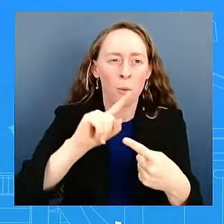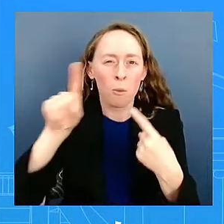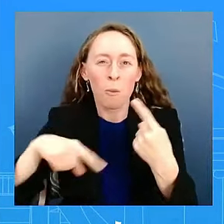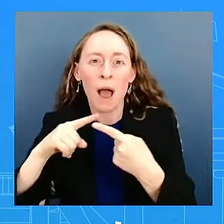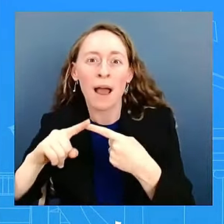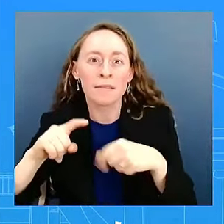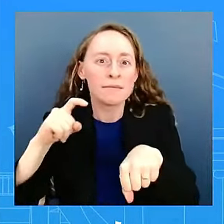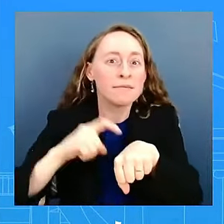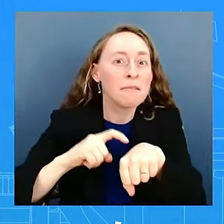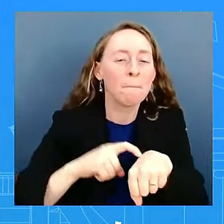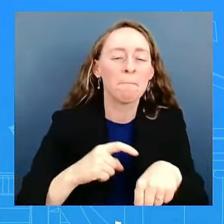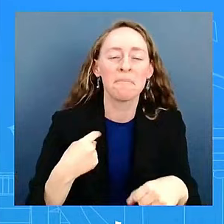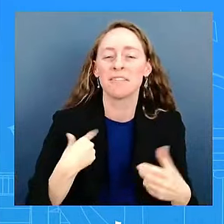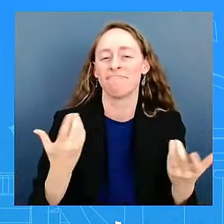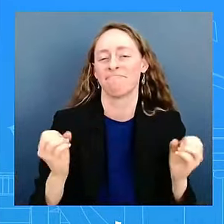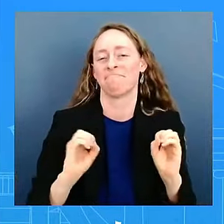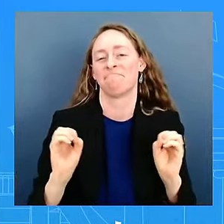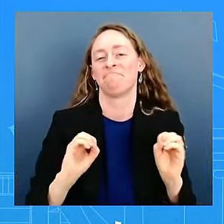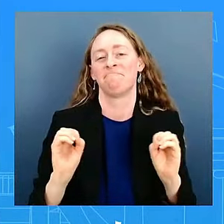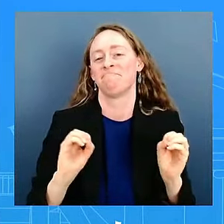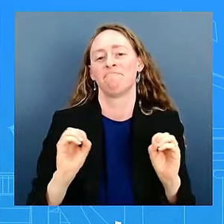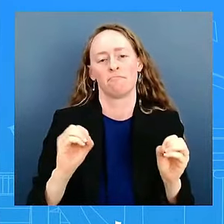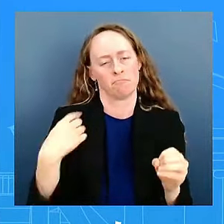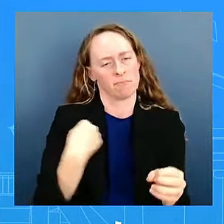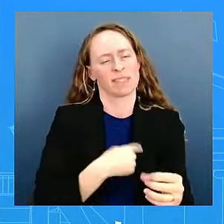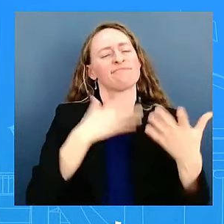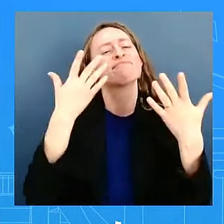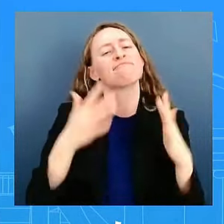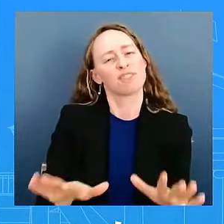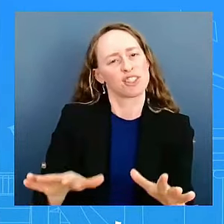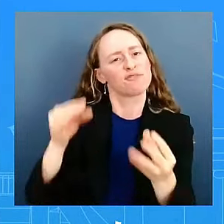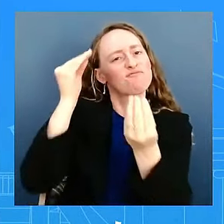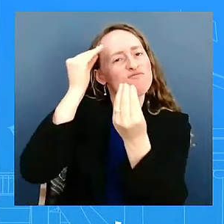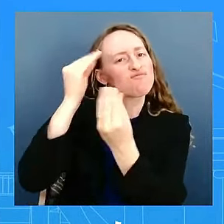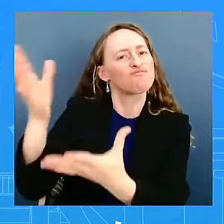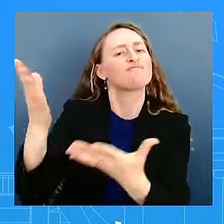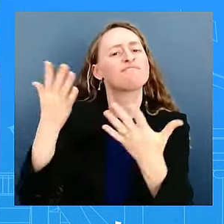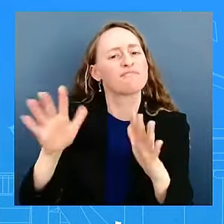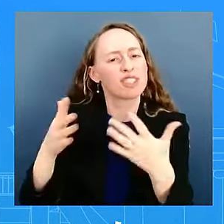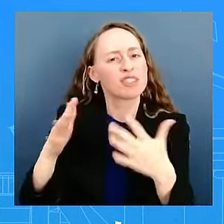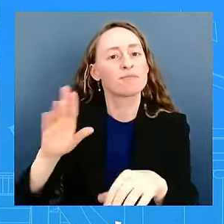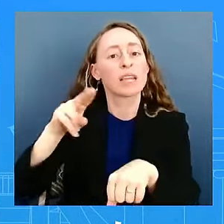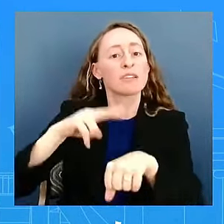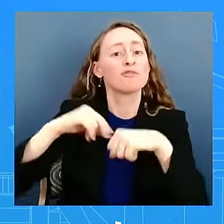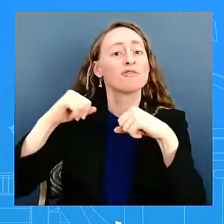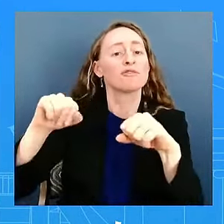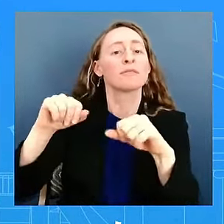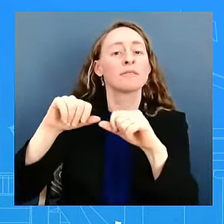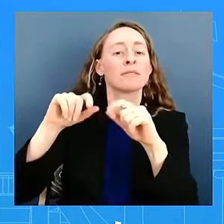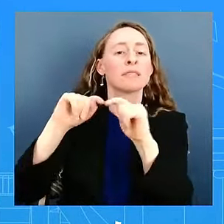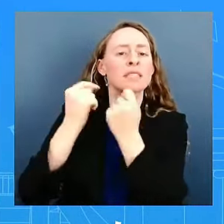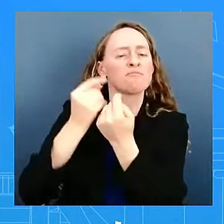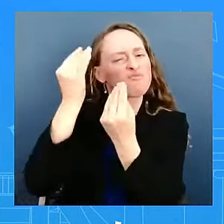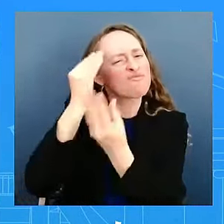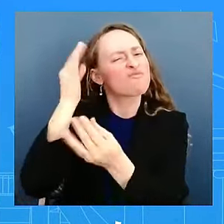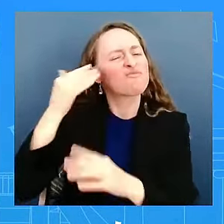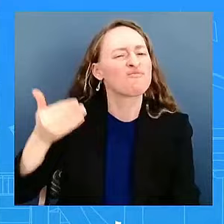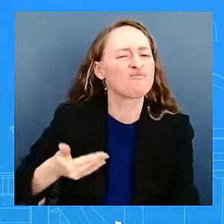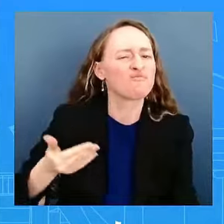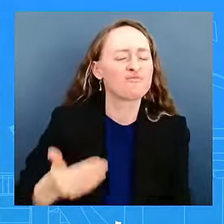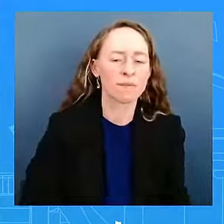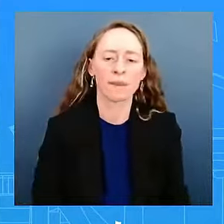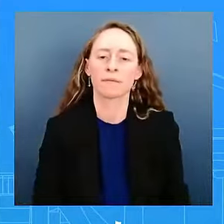as you would expect that he would be from the national security team. And that means on a continuous basis as well. Egypt's foreign minister said in a statement that the assassinations